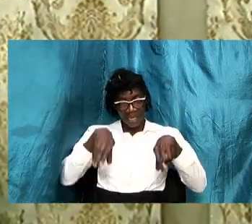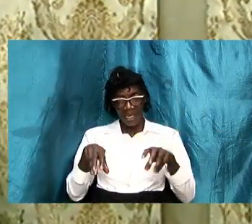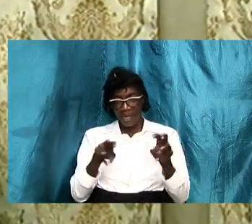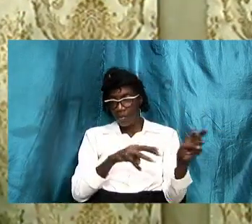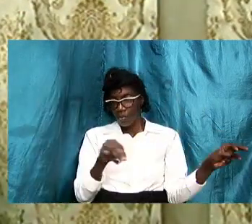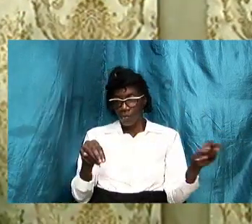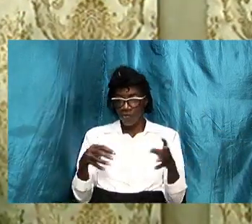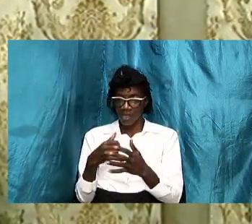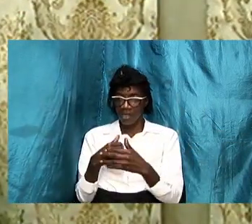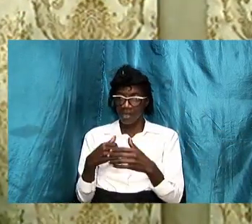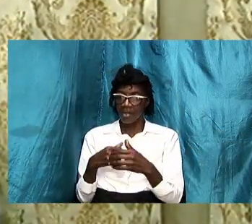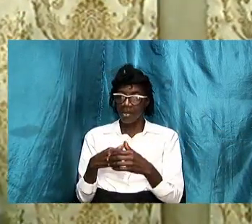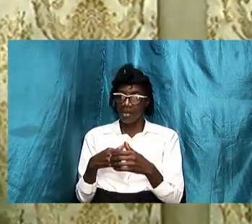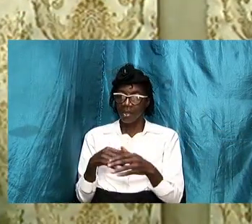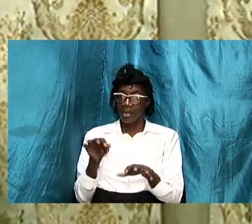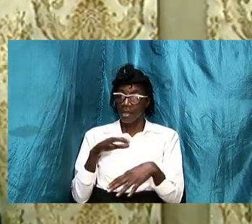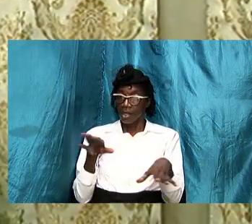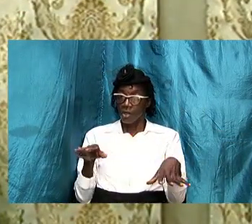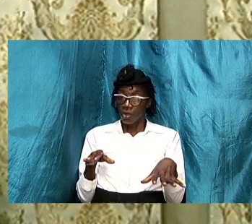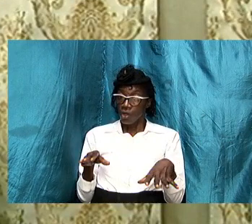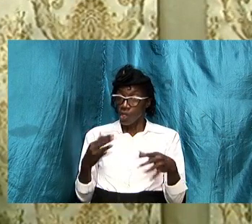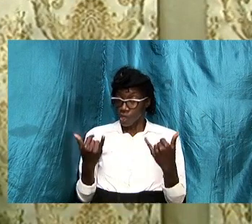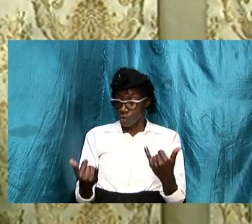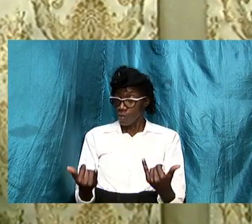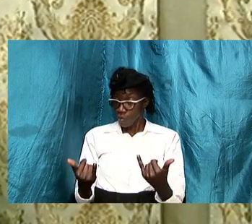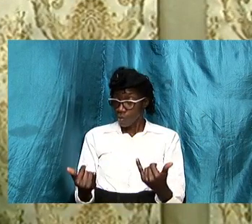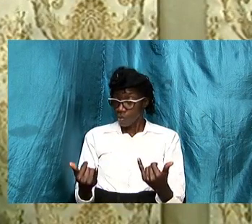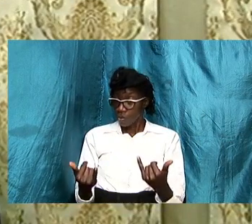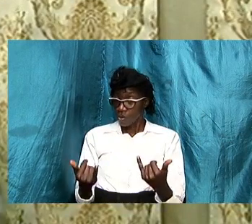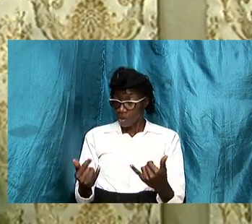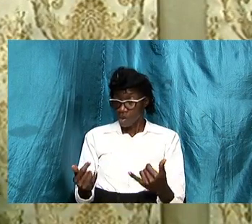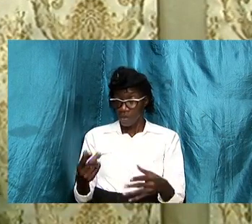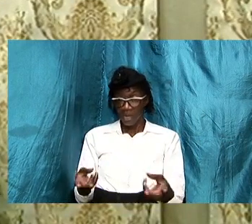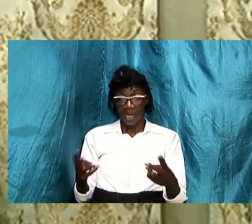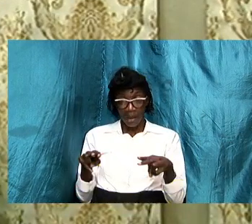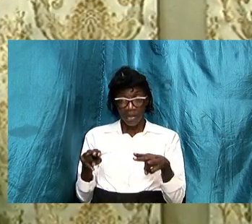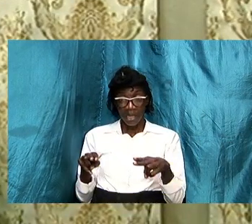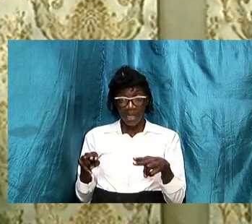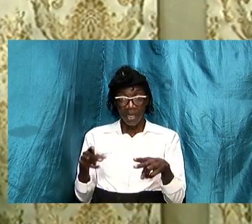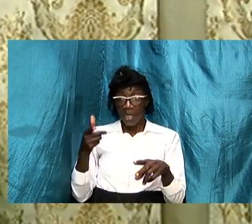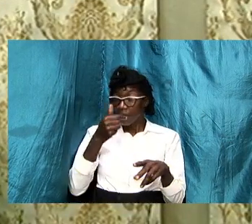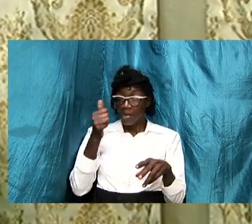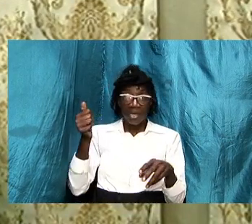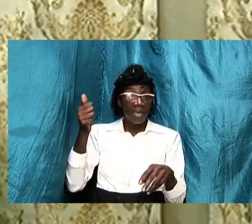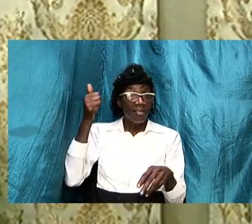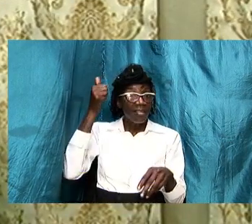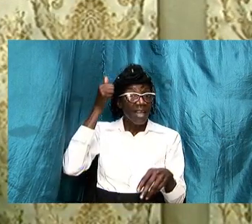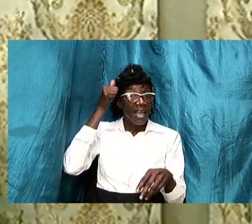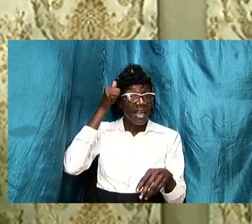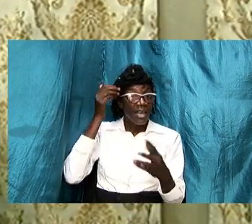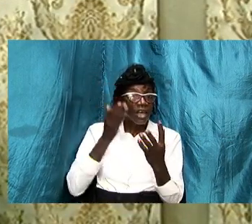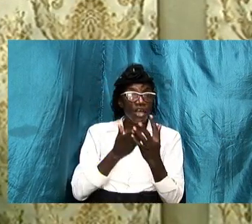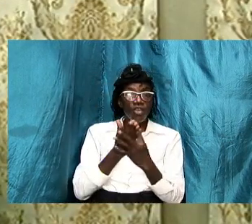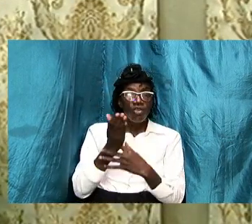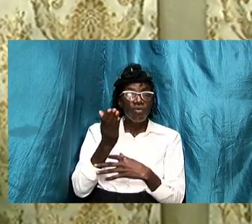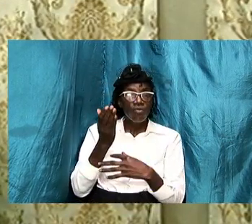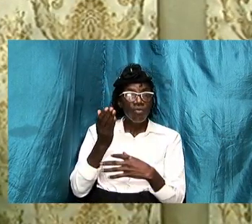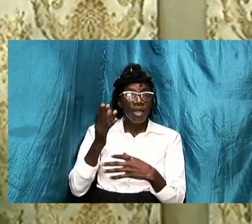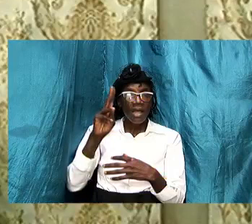you know how this happens the head through the brain